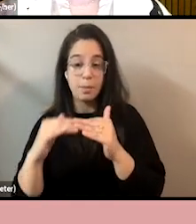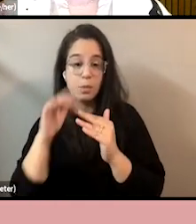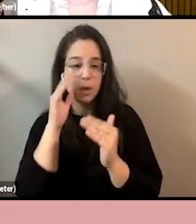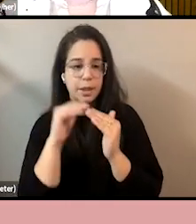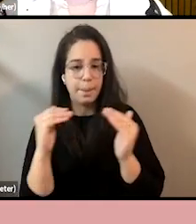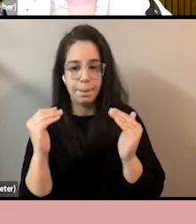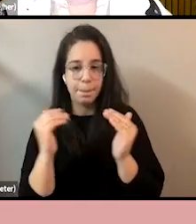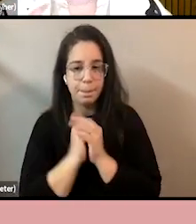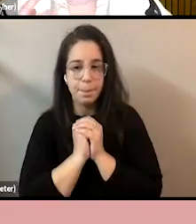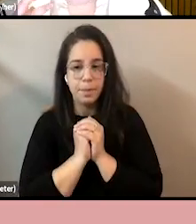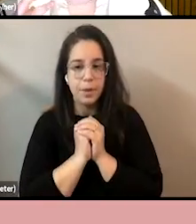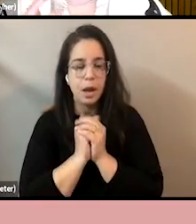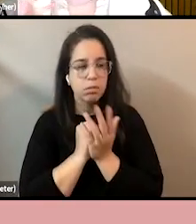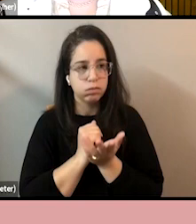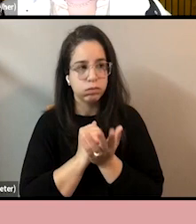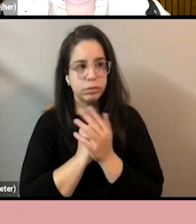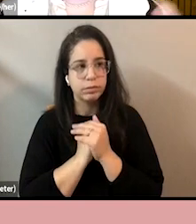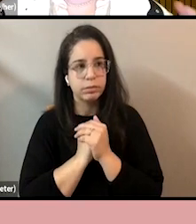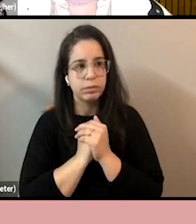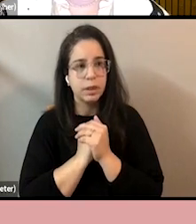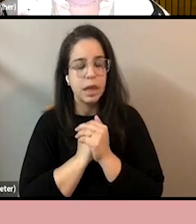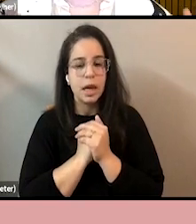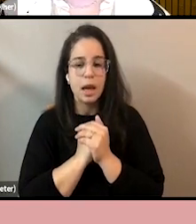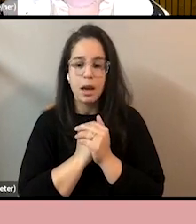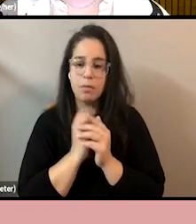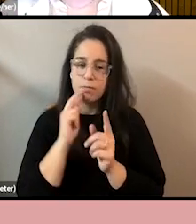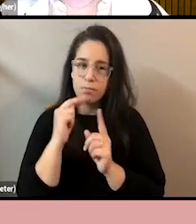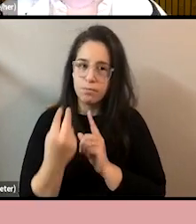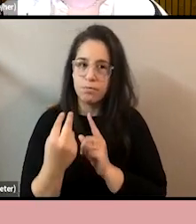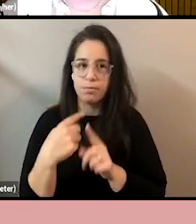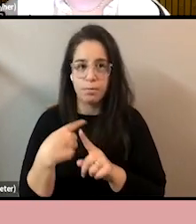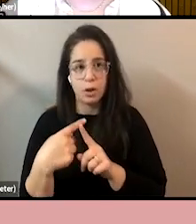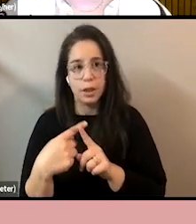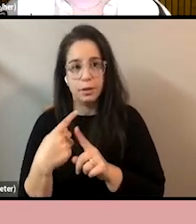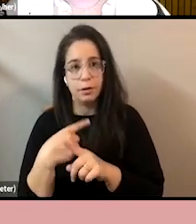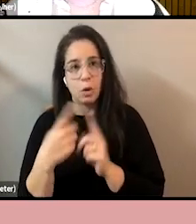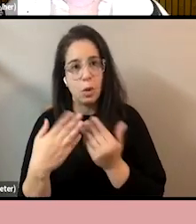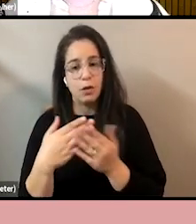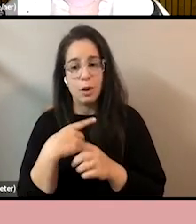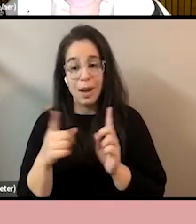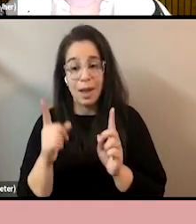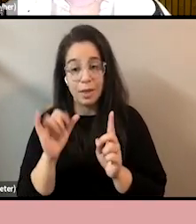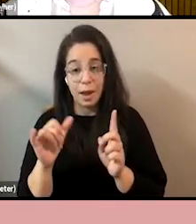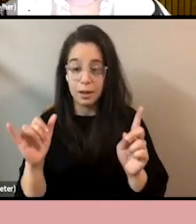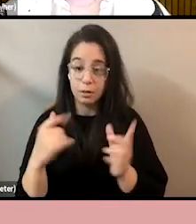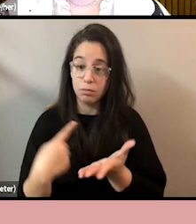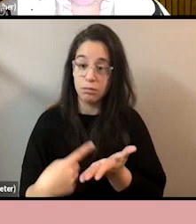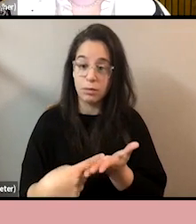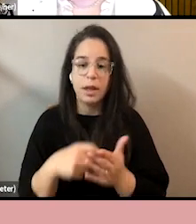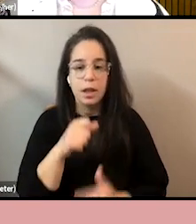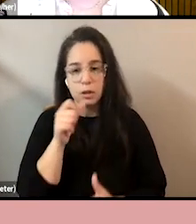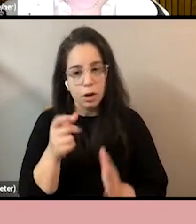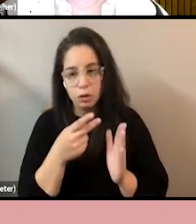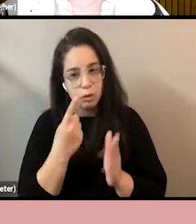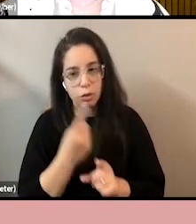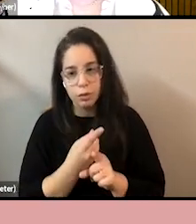I don't know if they are well-intentioned or not, but what I can tell you is it's not true. It's not true at all. In America, where